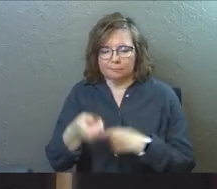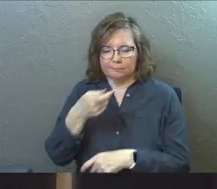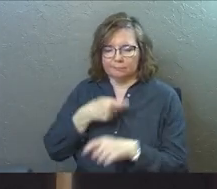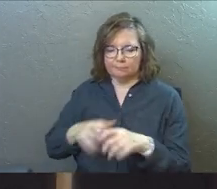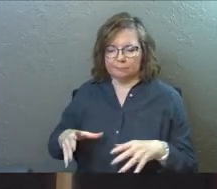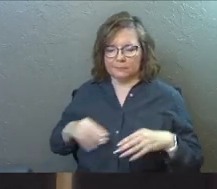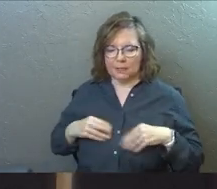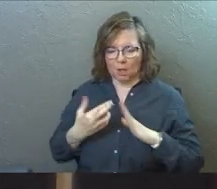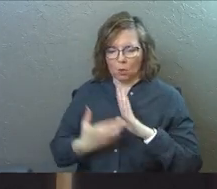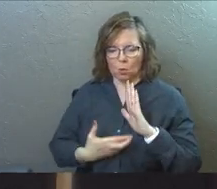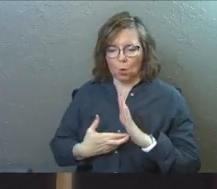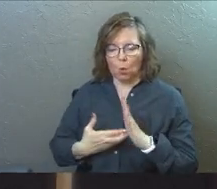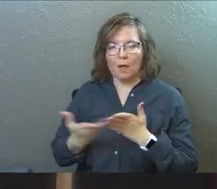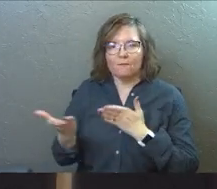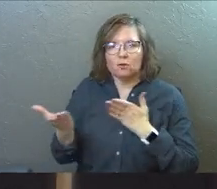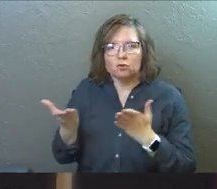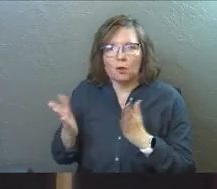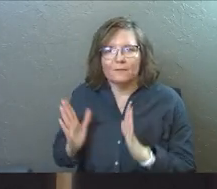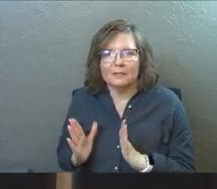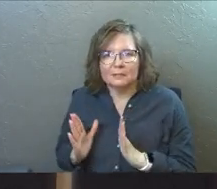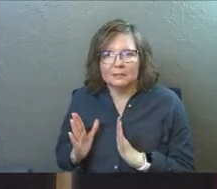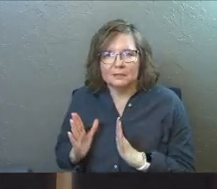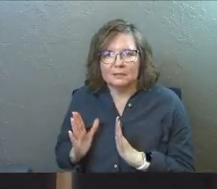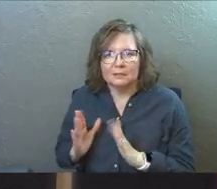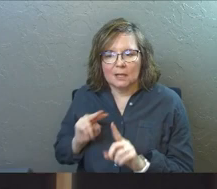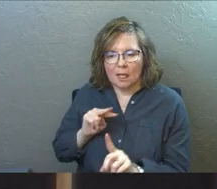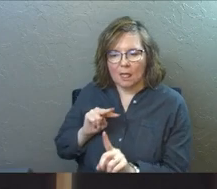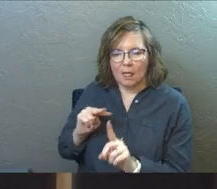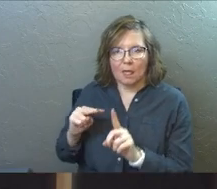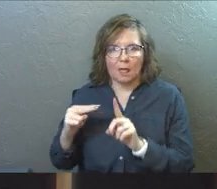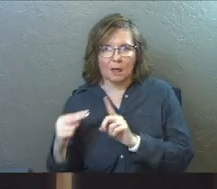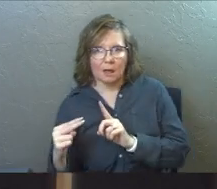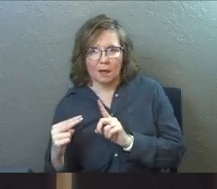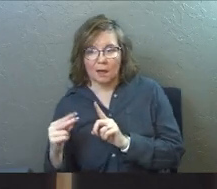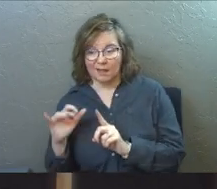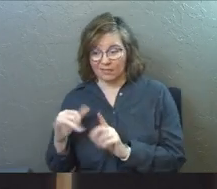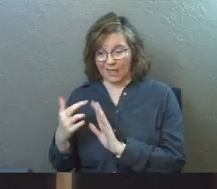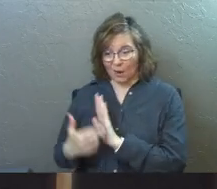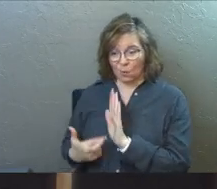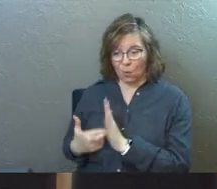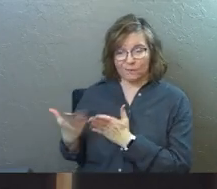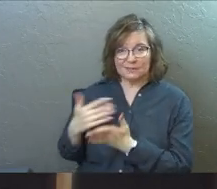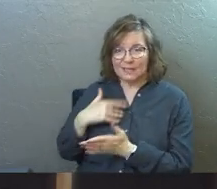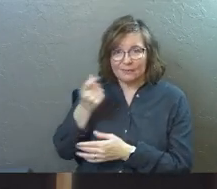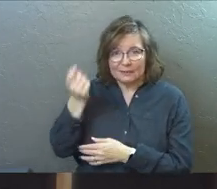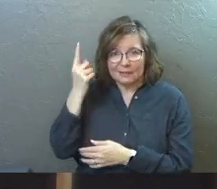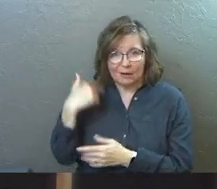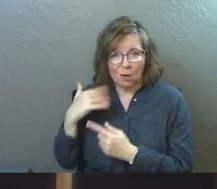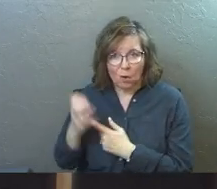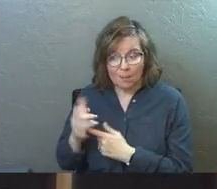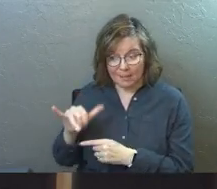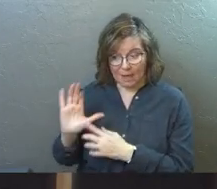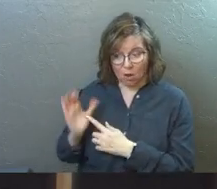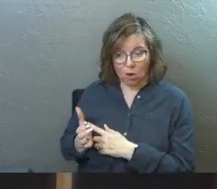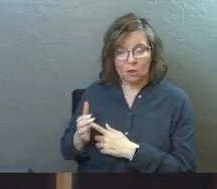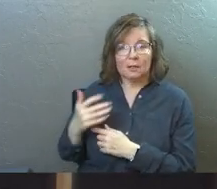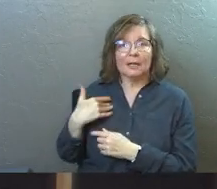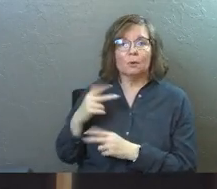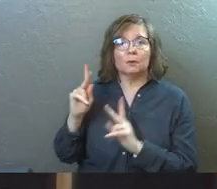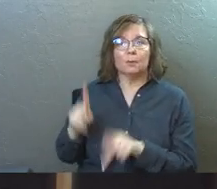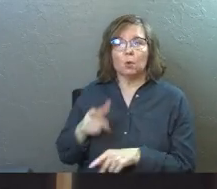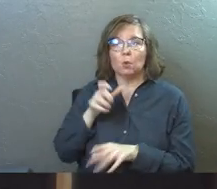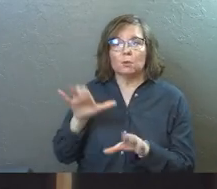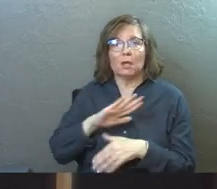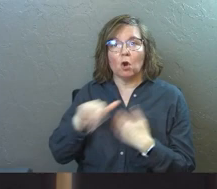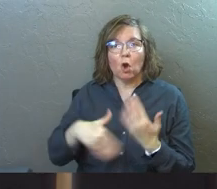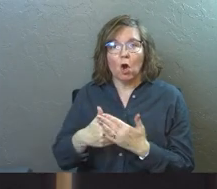servant or slave. See, that role of a servant doesn't even make sense to us in our culture much anymore. But in that culture, it was the